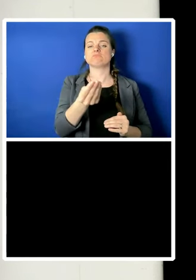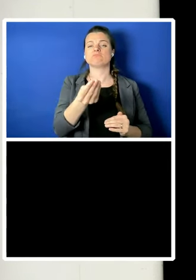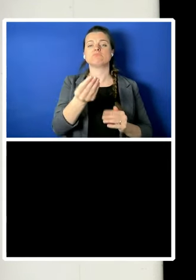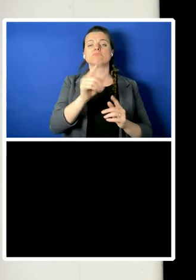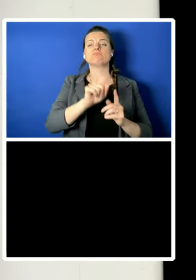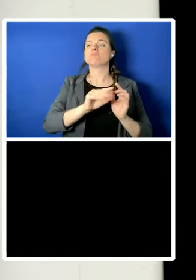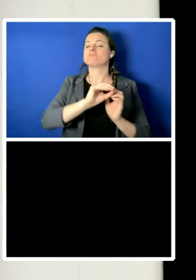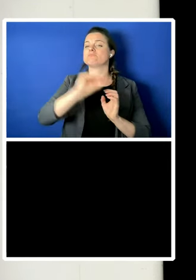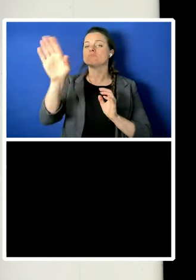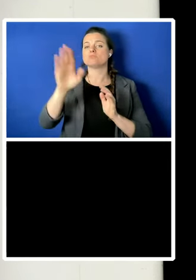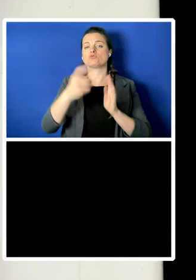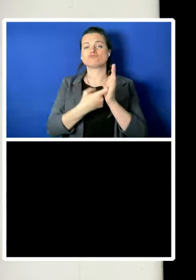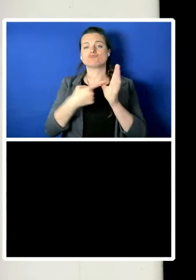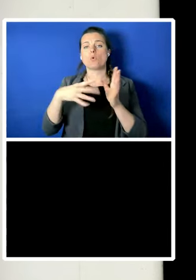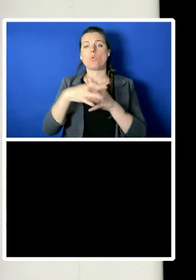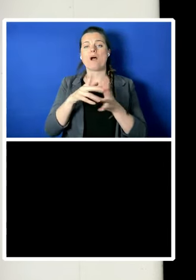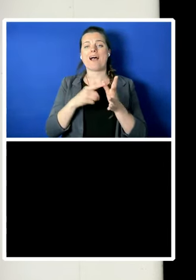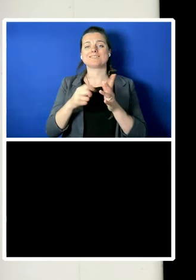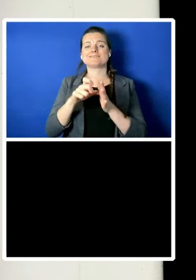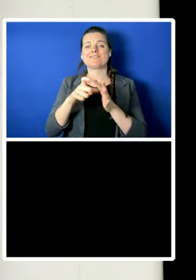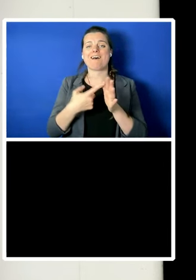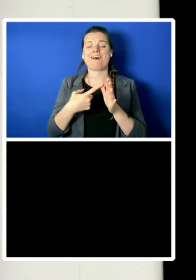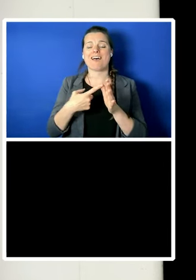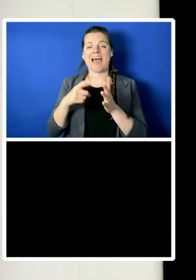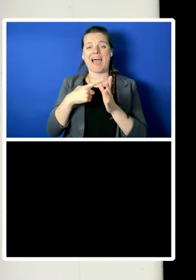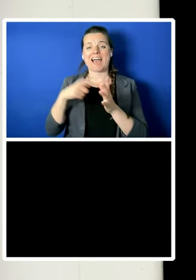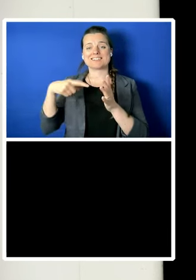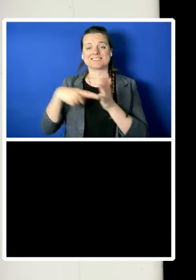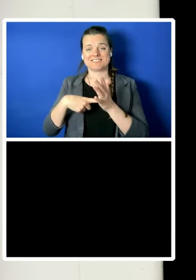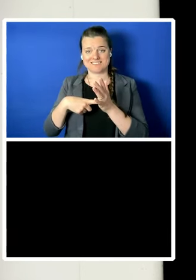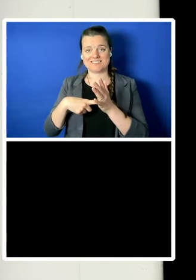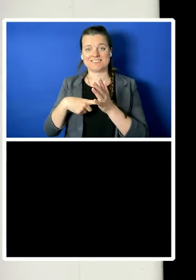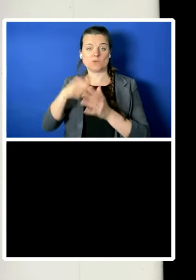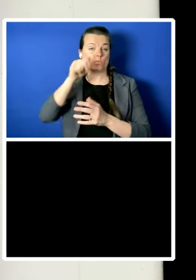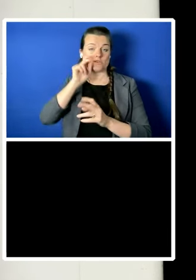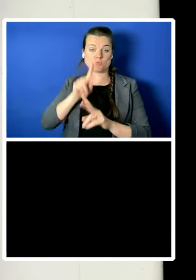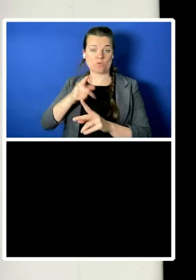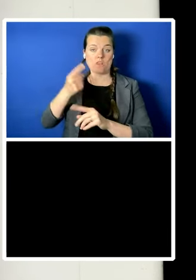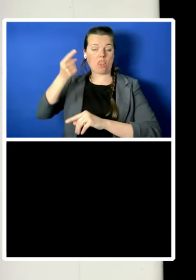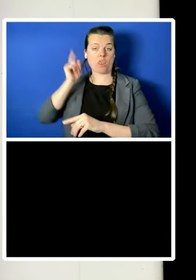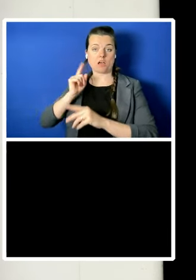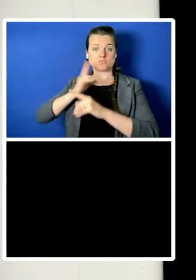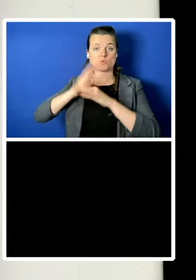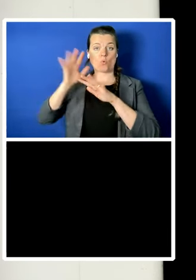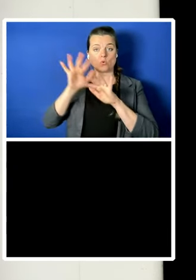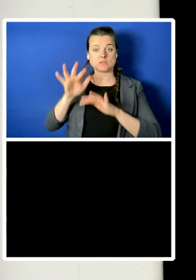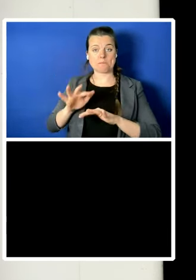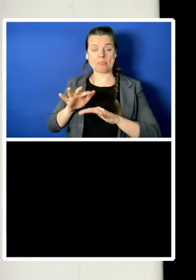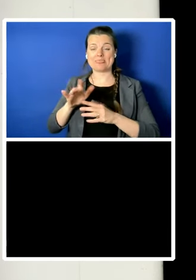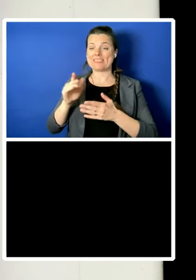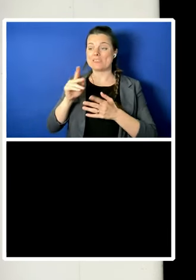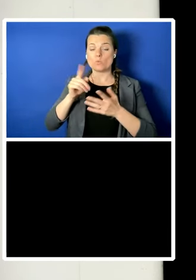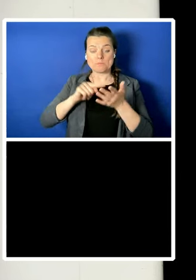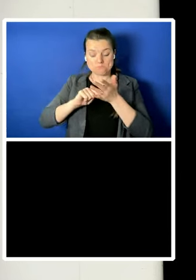Court last autumn, that the Republic's asylum protections were inadequate and unsafe.